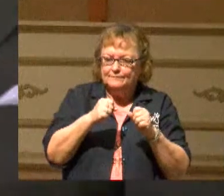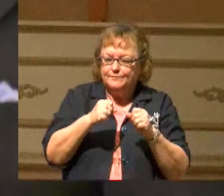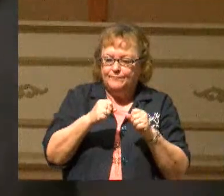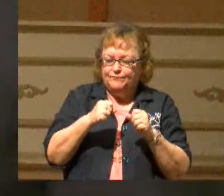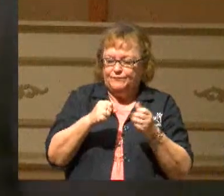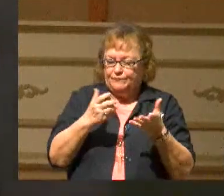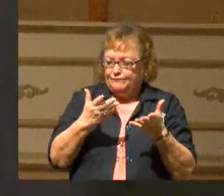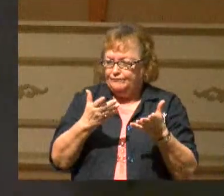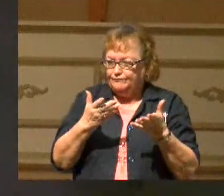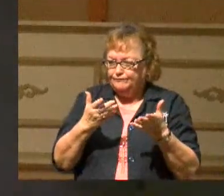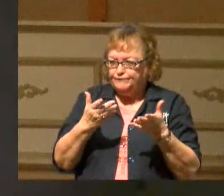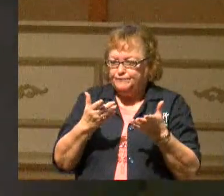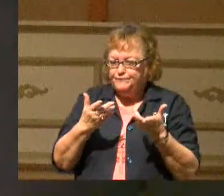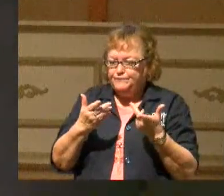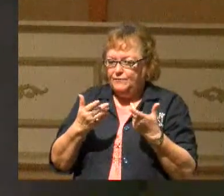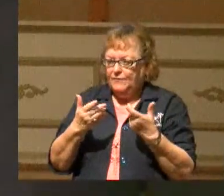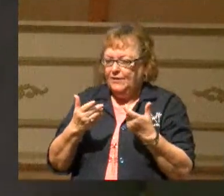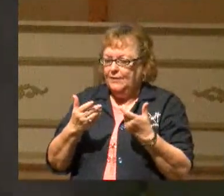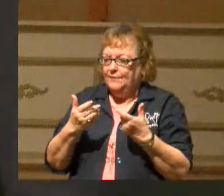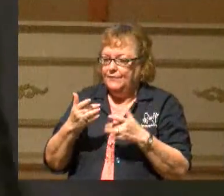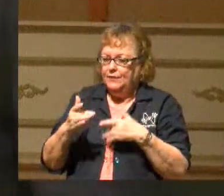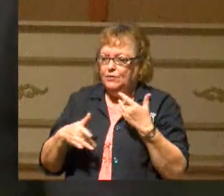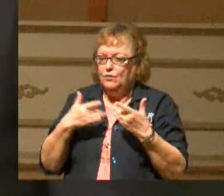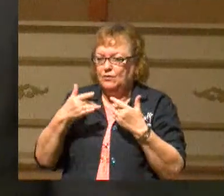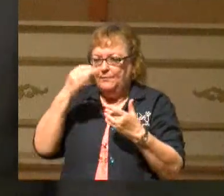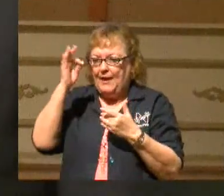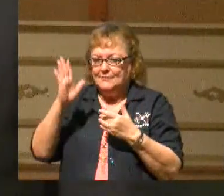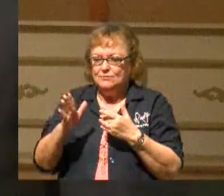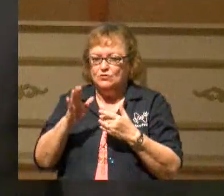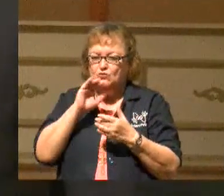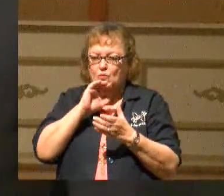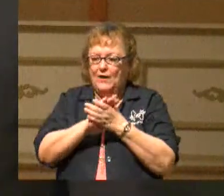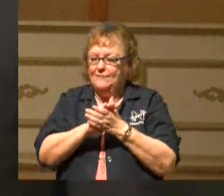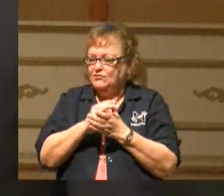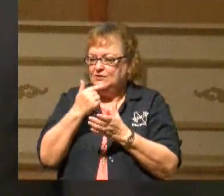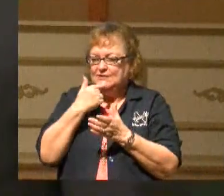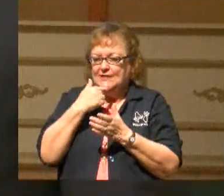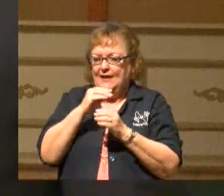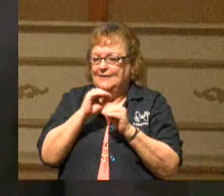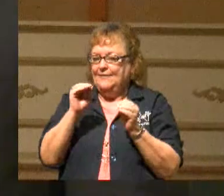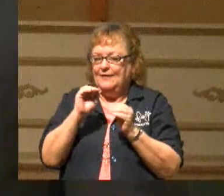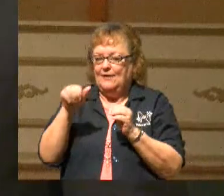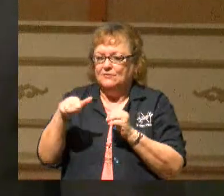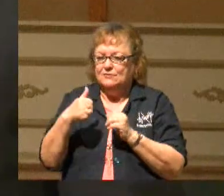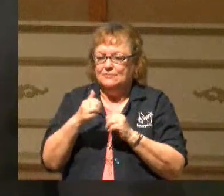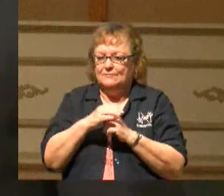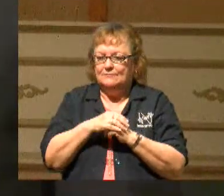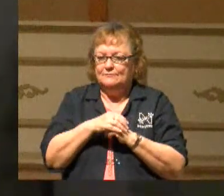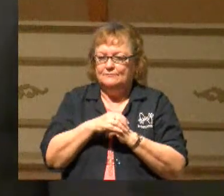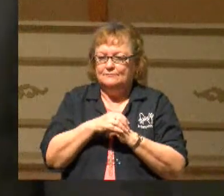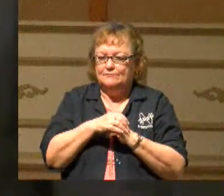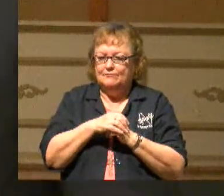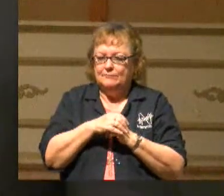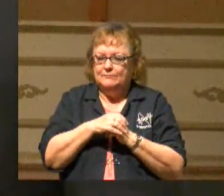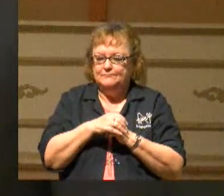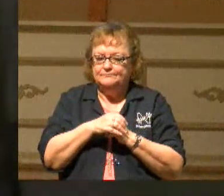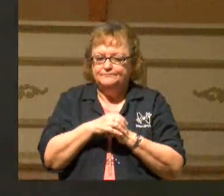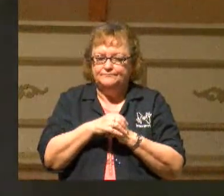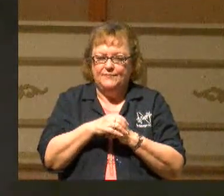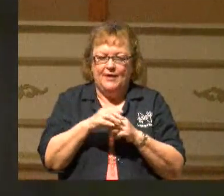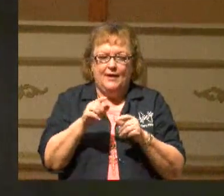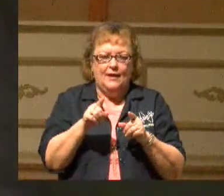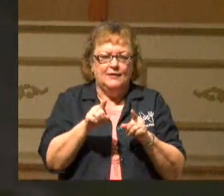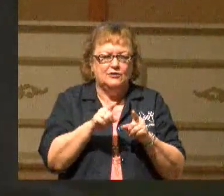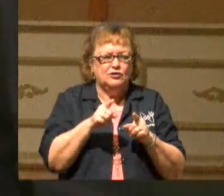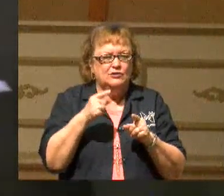just said the three words, youth pastor's wife. That's all she said. She didn't go into it. As a youth pastor's